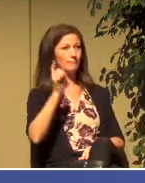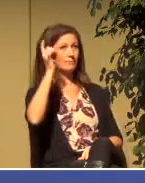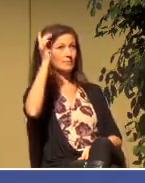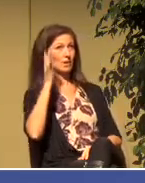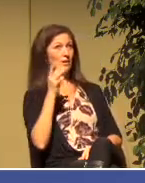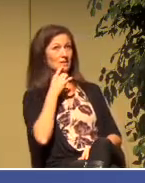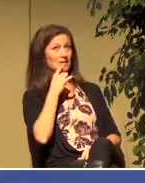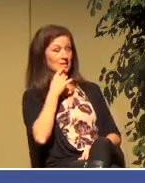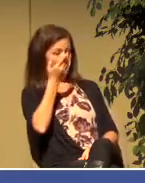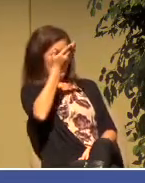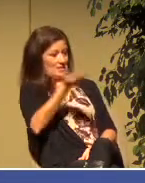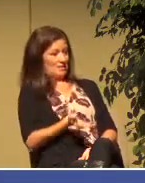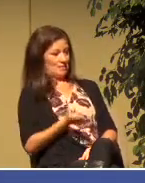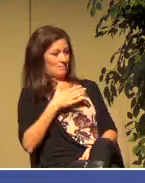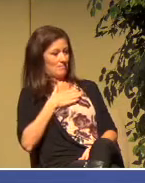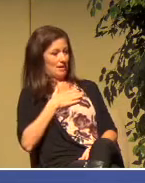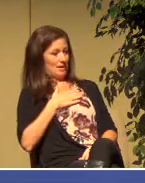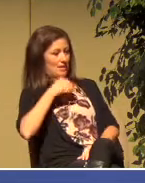whom I love.